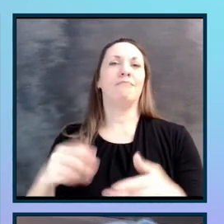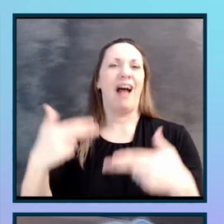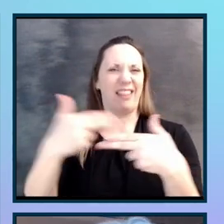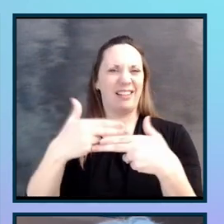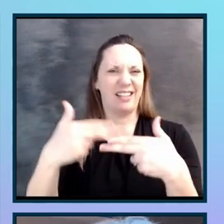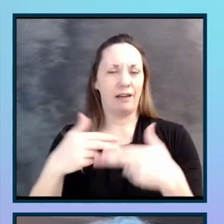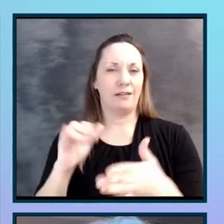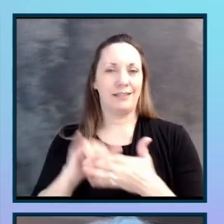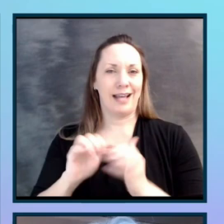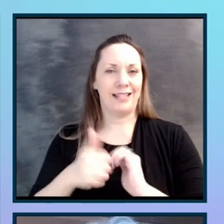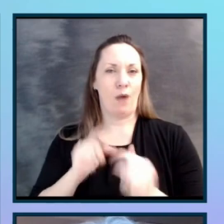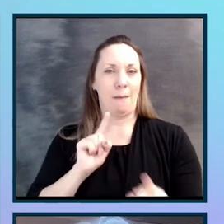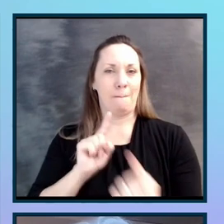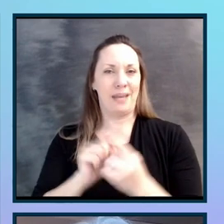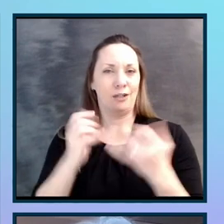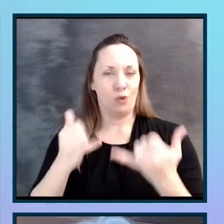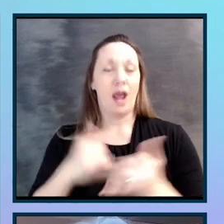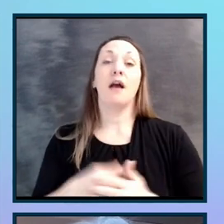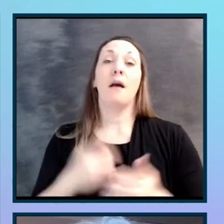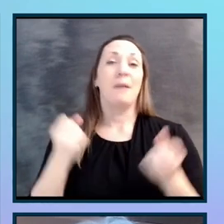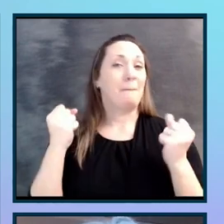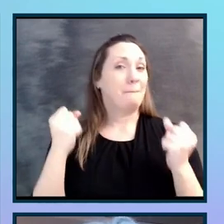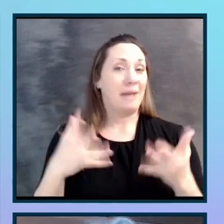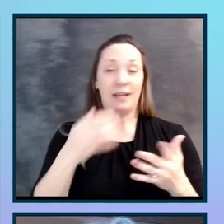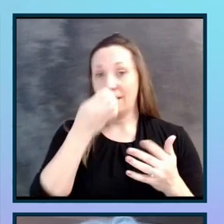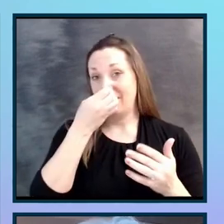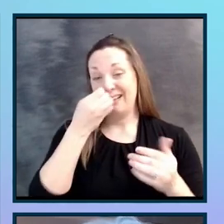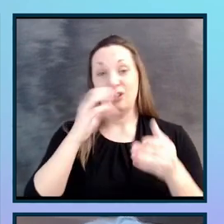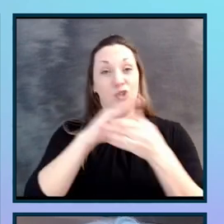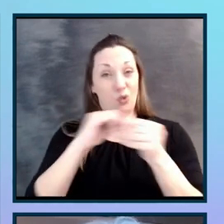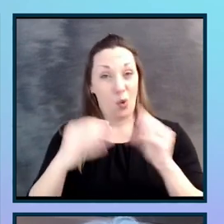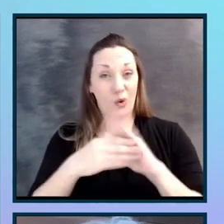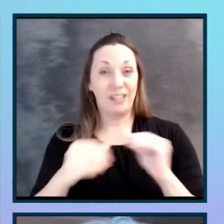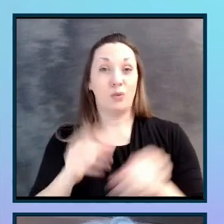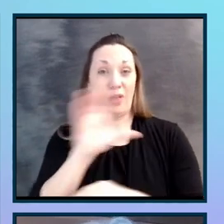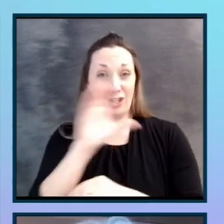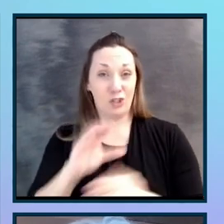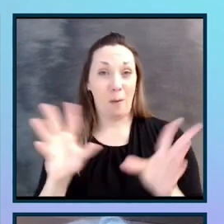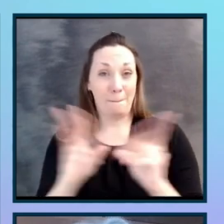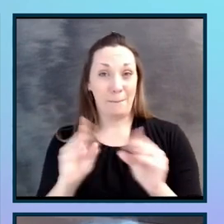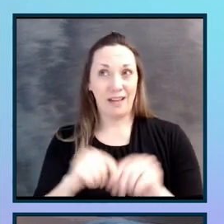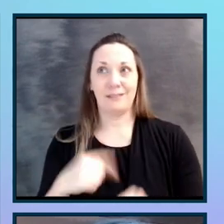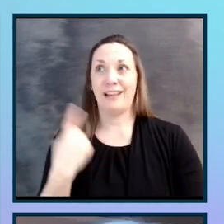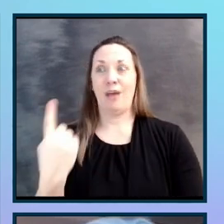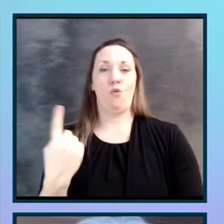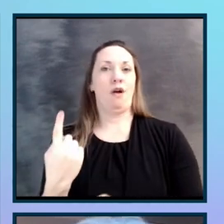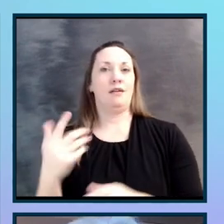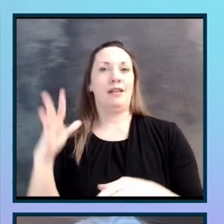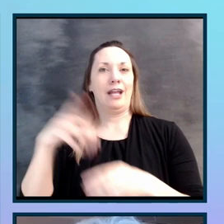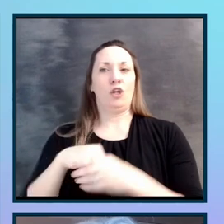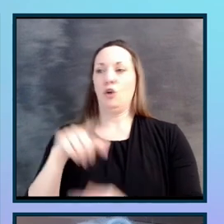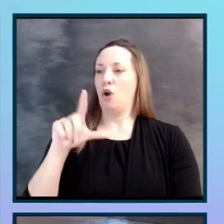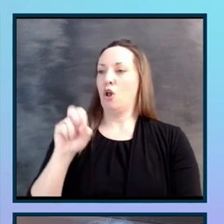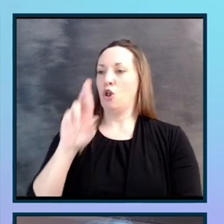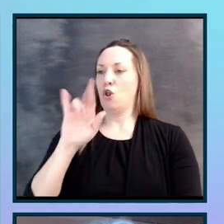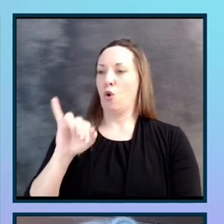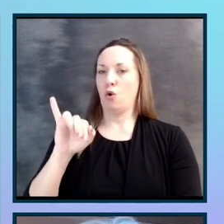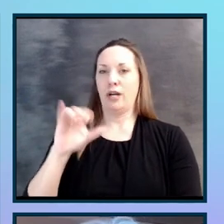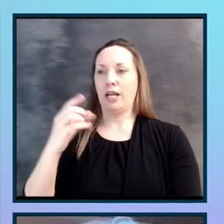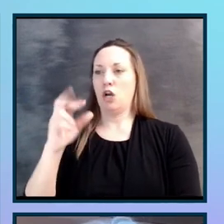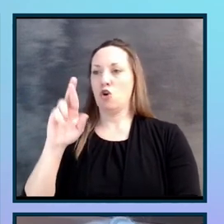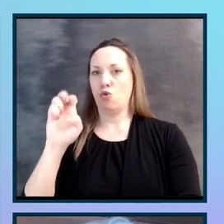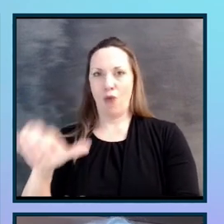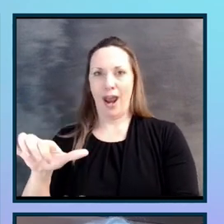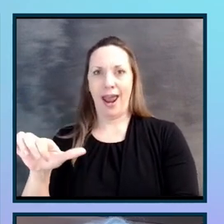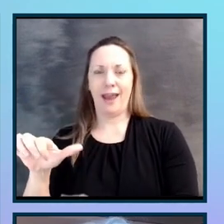Lots of stories of great meetings, including that credit report one where the company met Lori Gray and took it back for years.